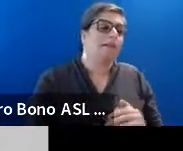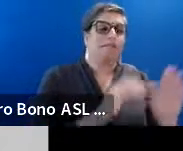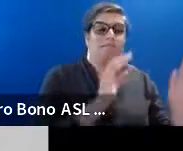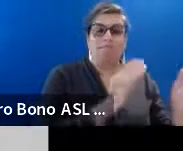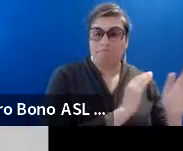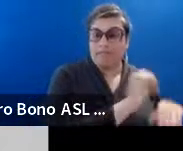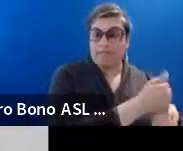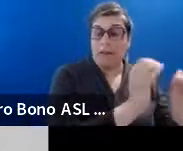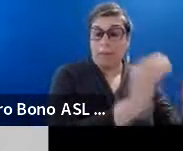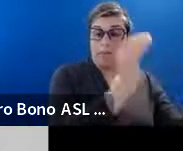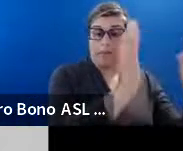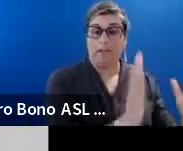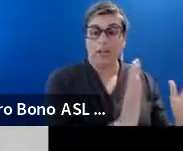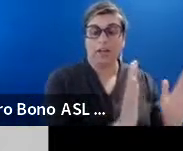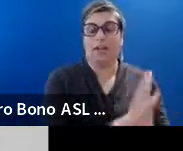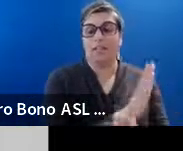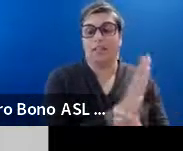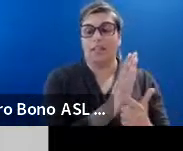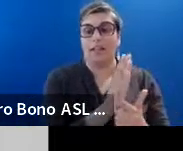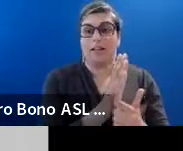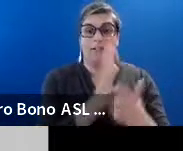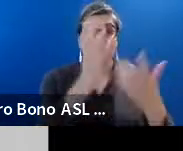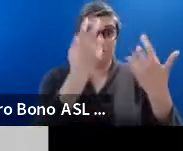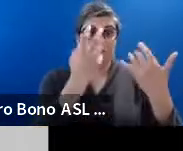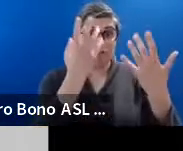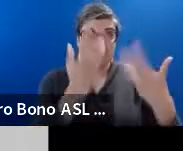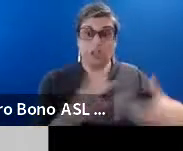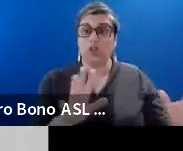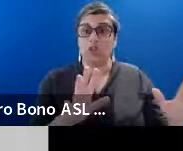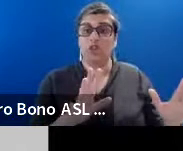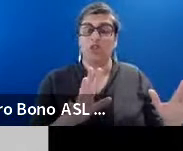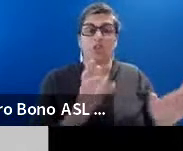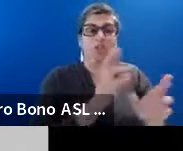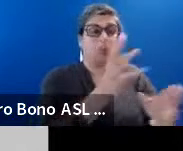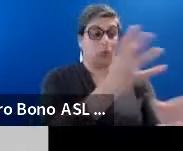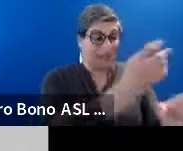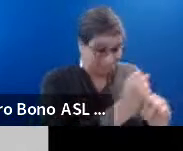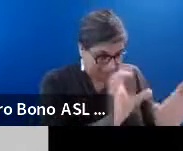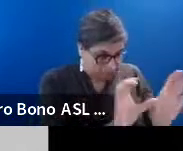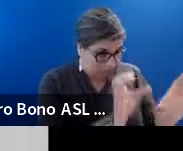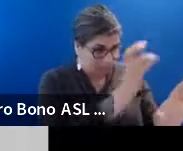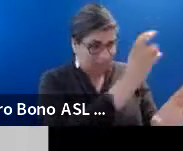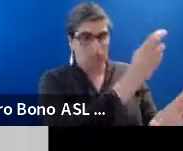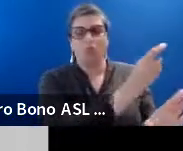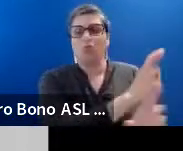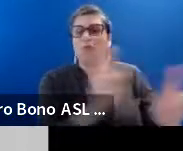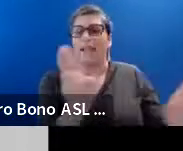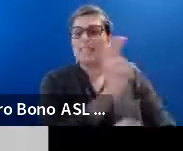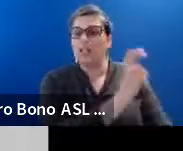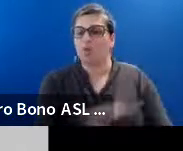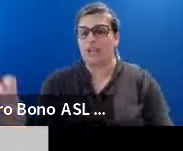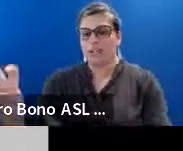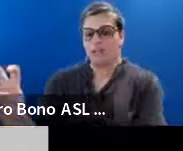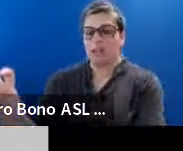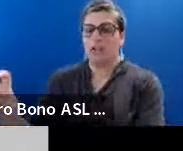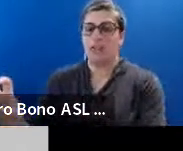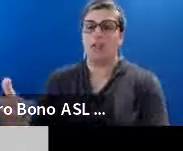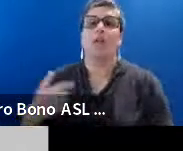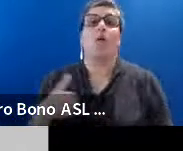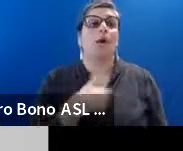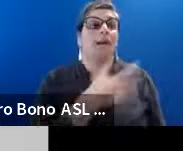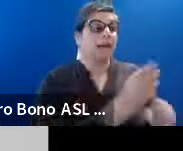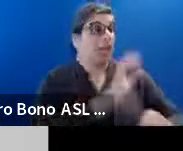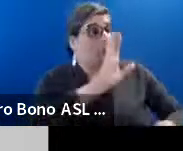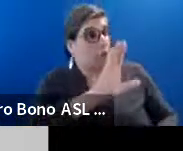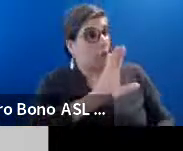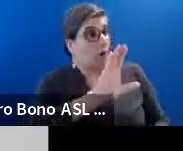And. As soon as you receive that. You're ready to transfer it. Uh. So. Uh. From the time. Uh. We receive your claim.